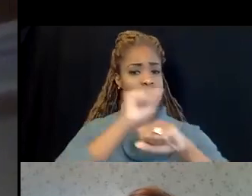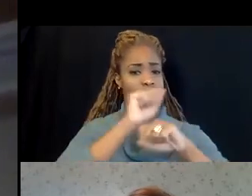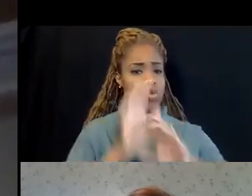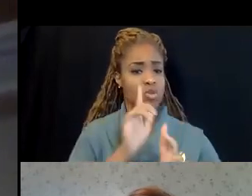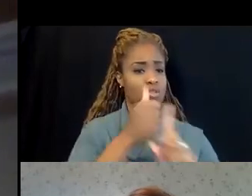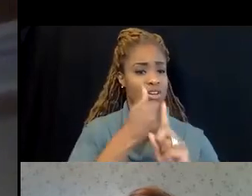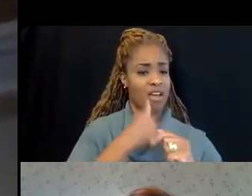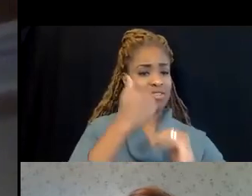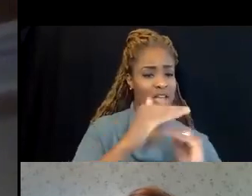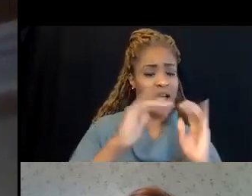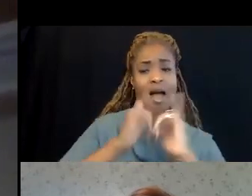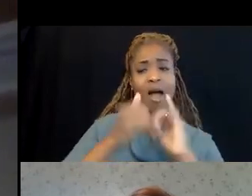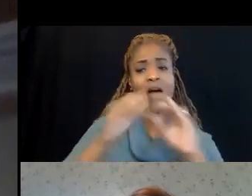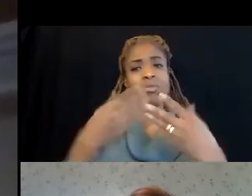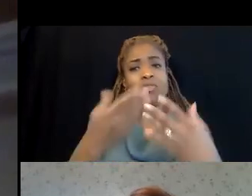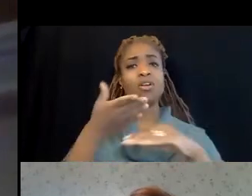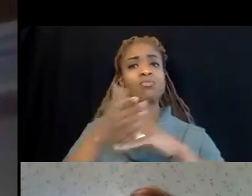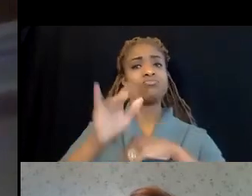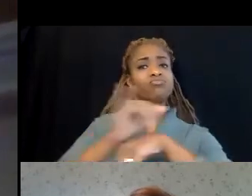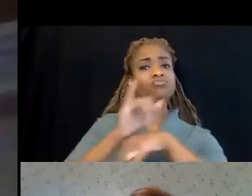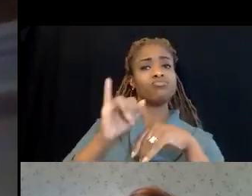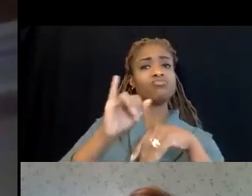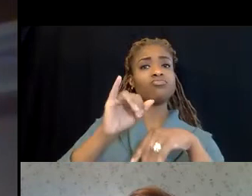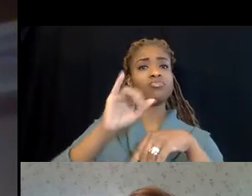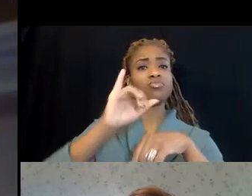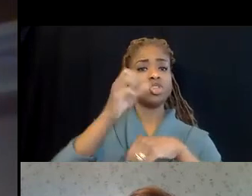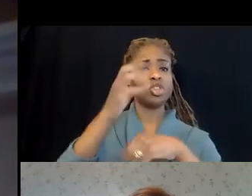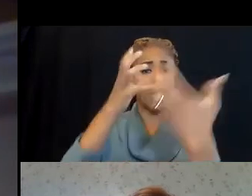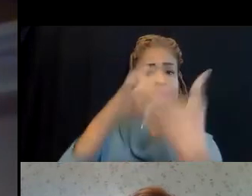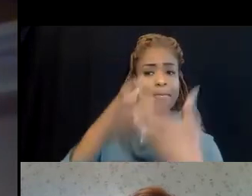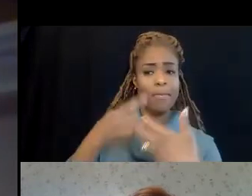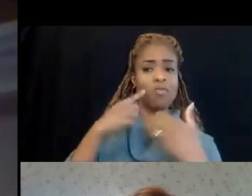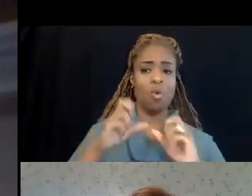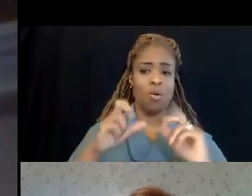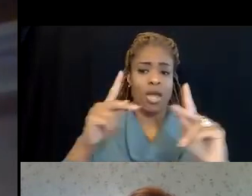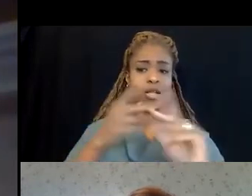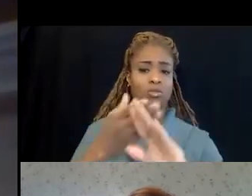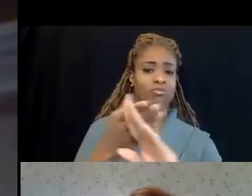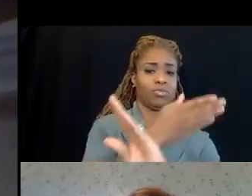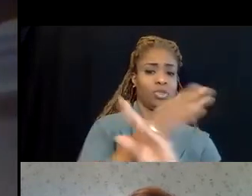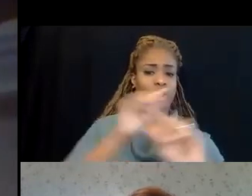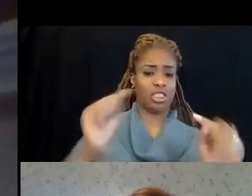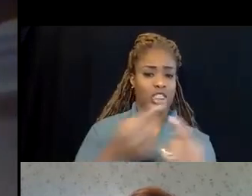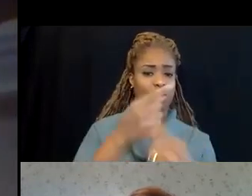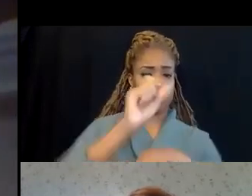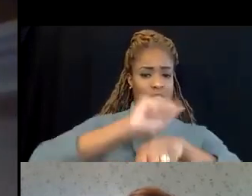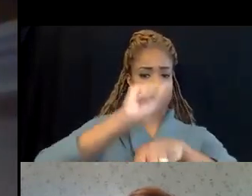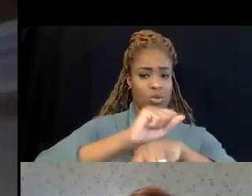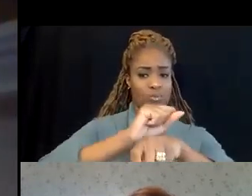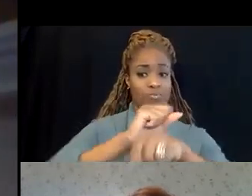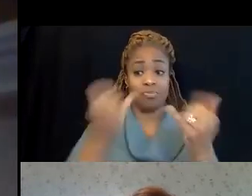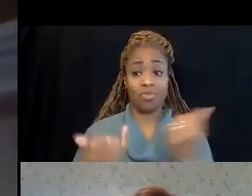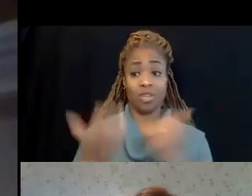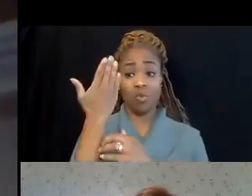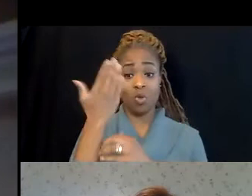by providing post-industrial job accommodations to return to pre-injury employment. This morning, the